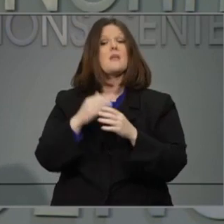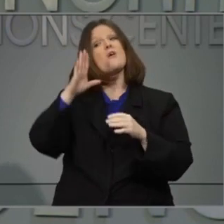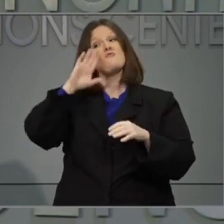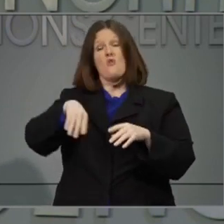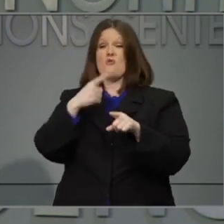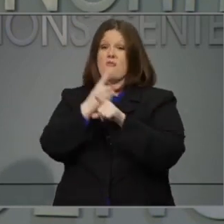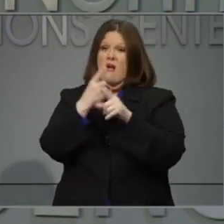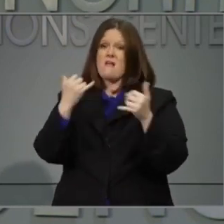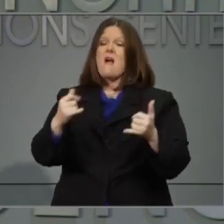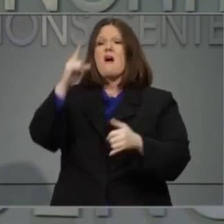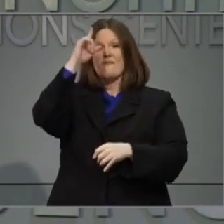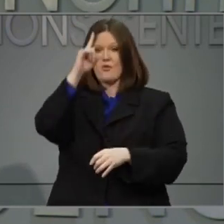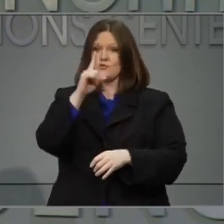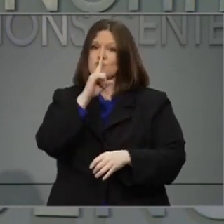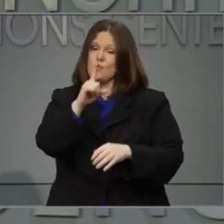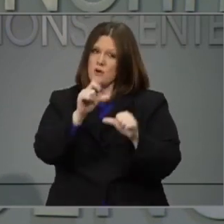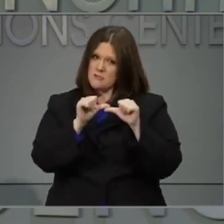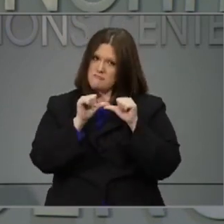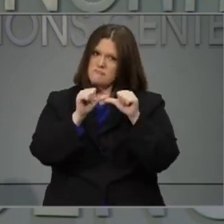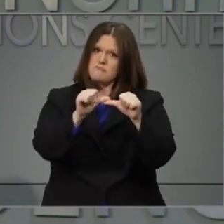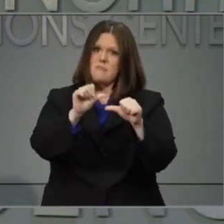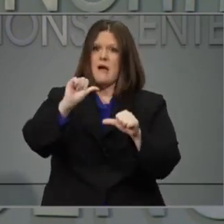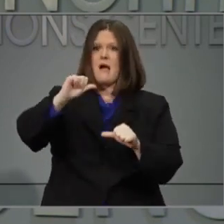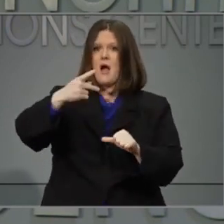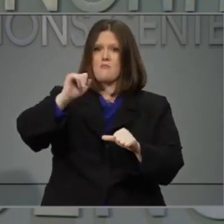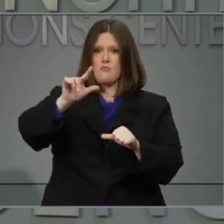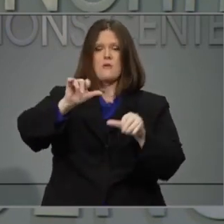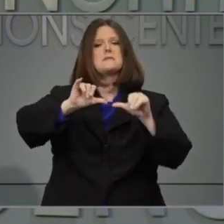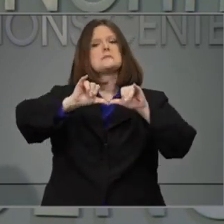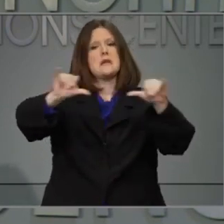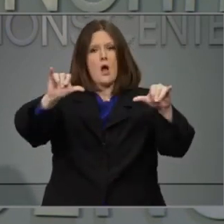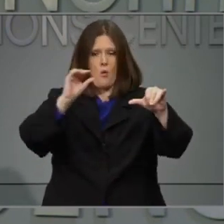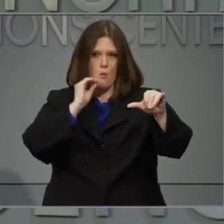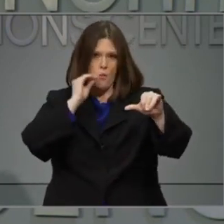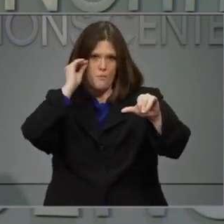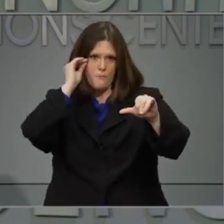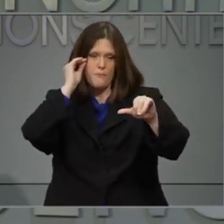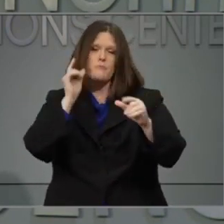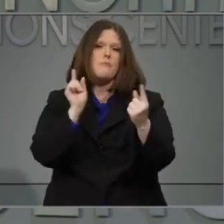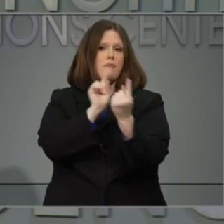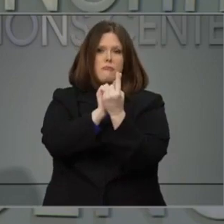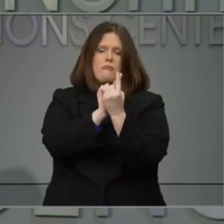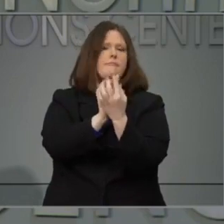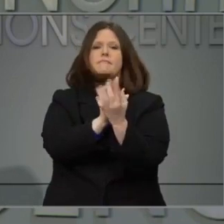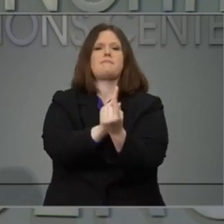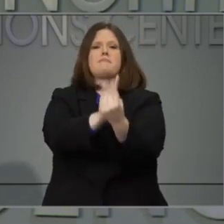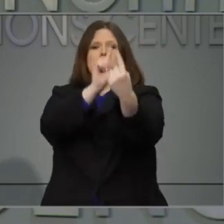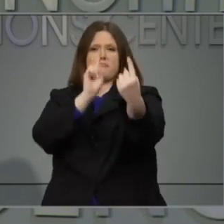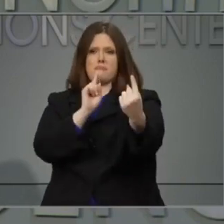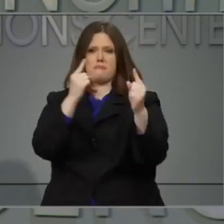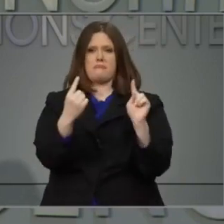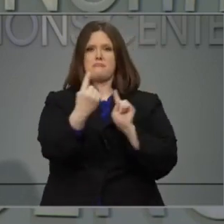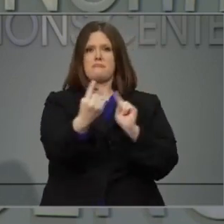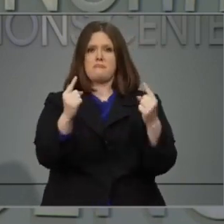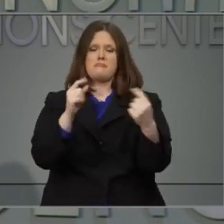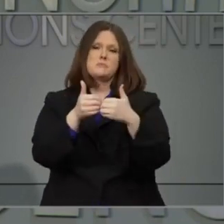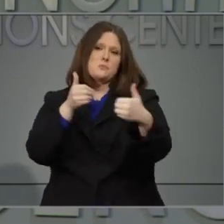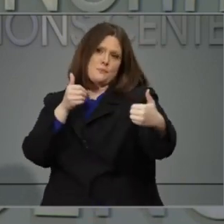people need to stay at home and keep their social and physical distance from each other.